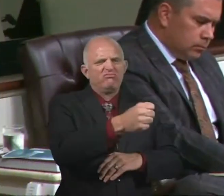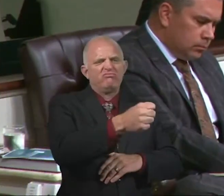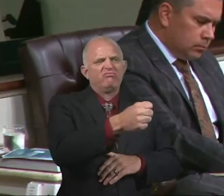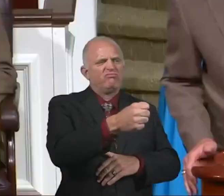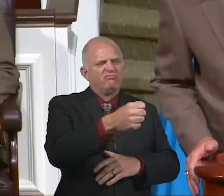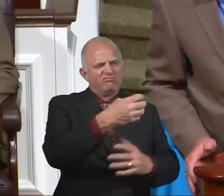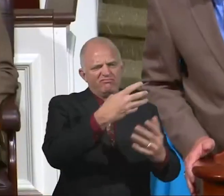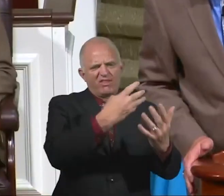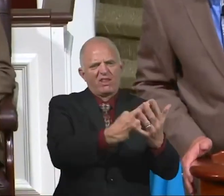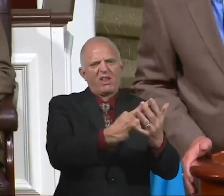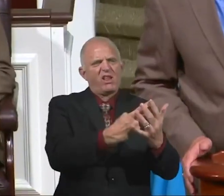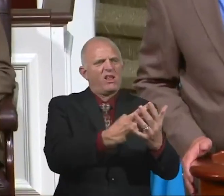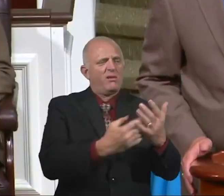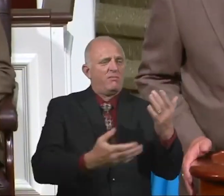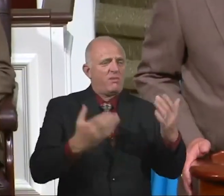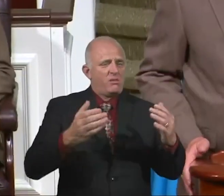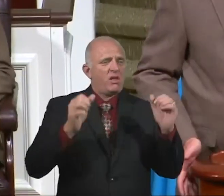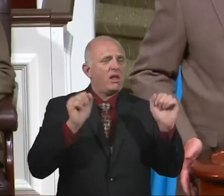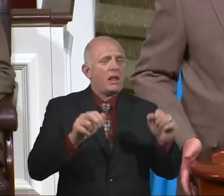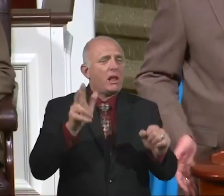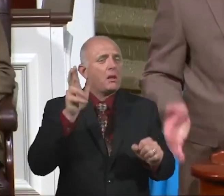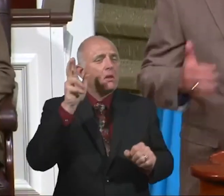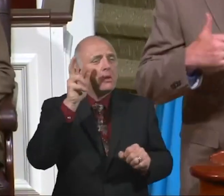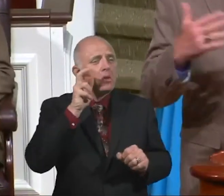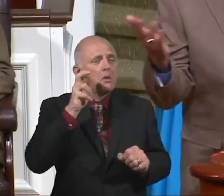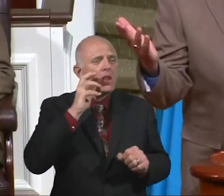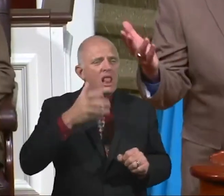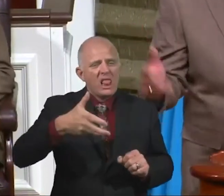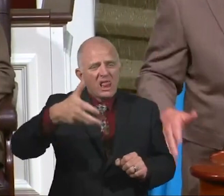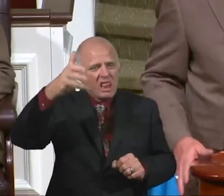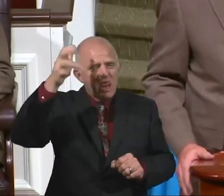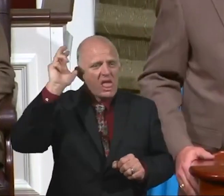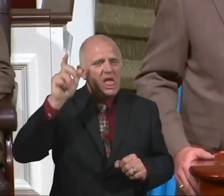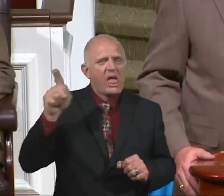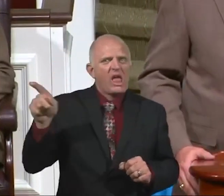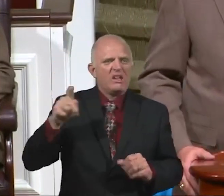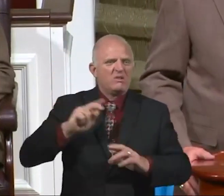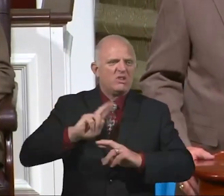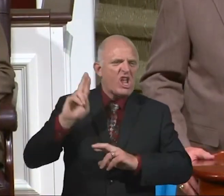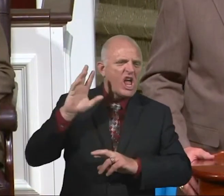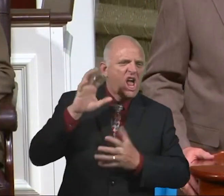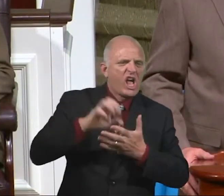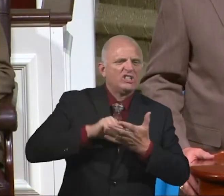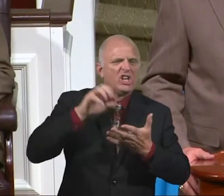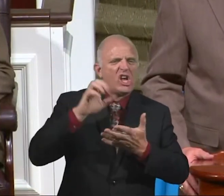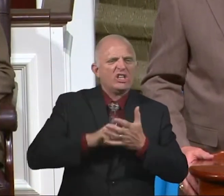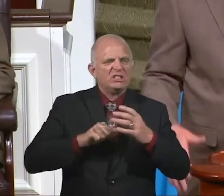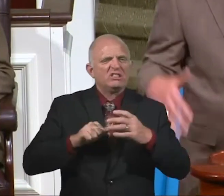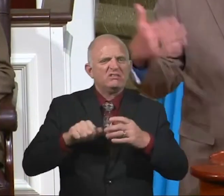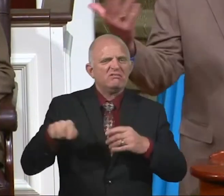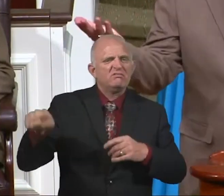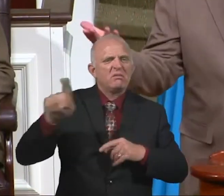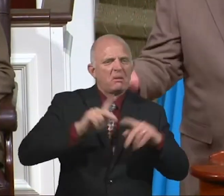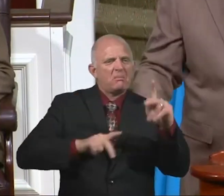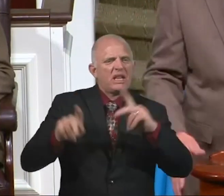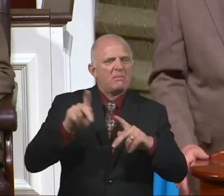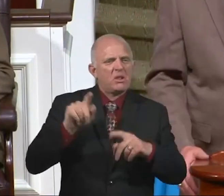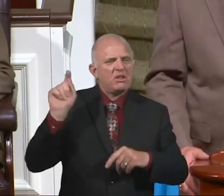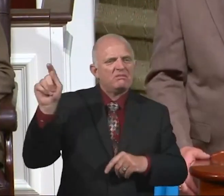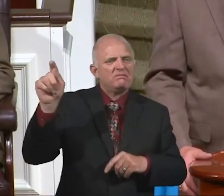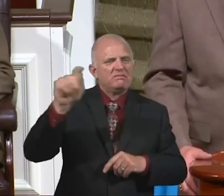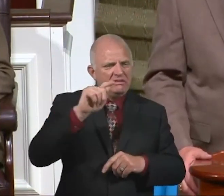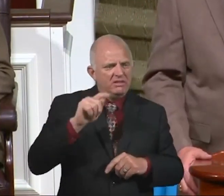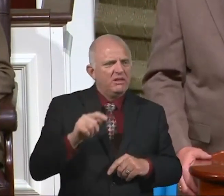hear from where he was lions tearing people apart. And he said, he said, I just